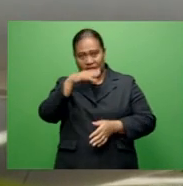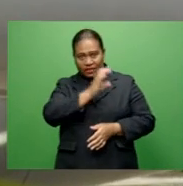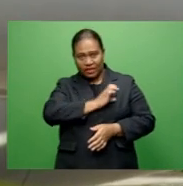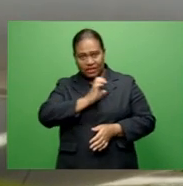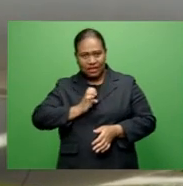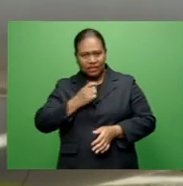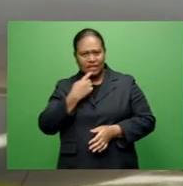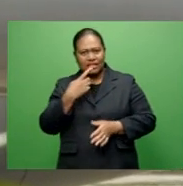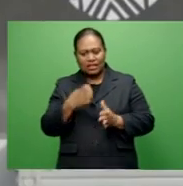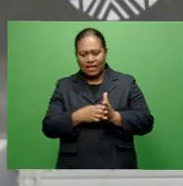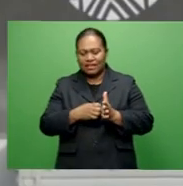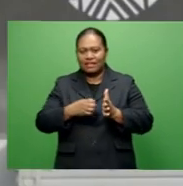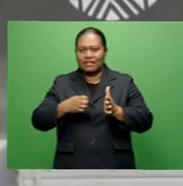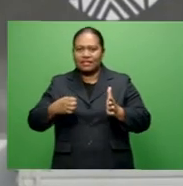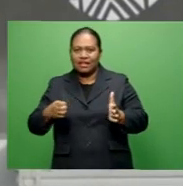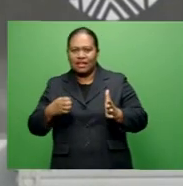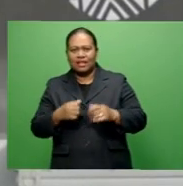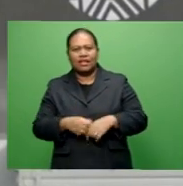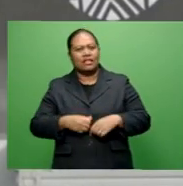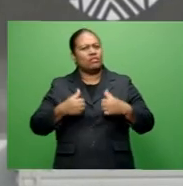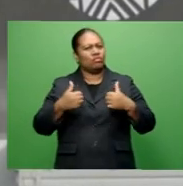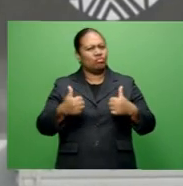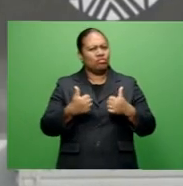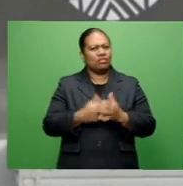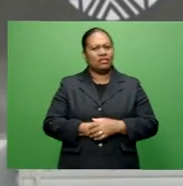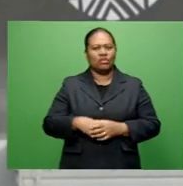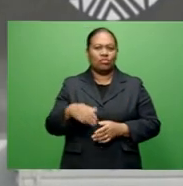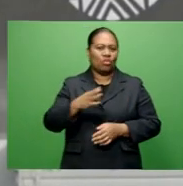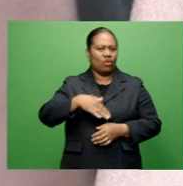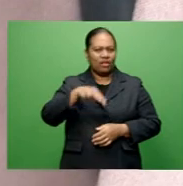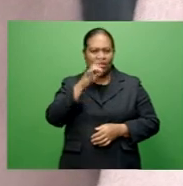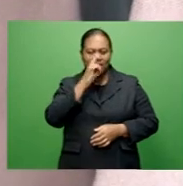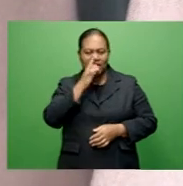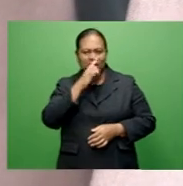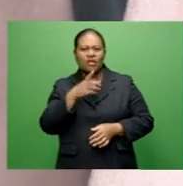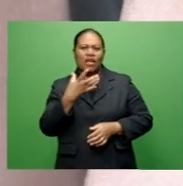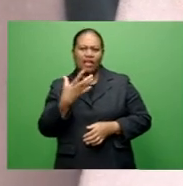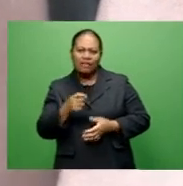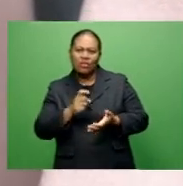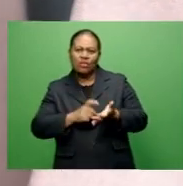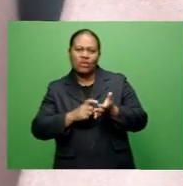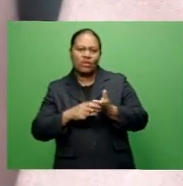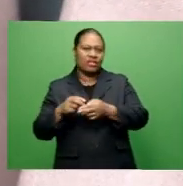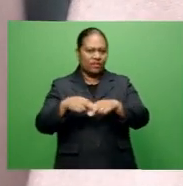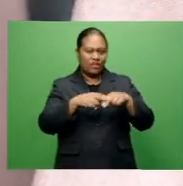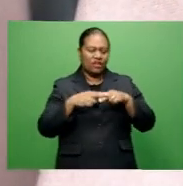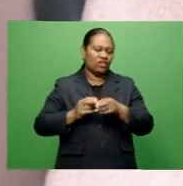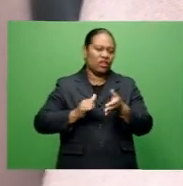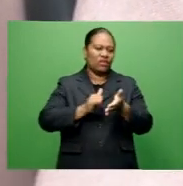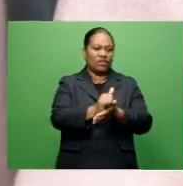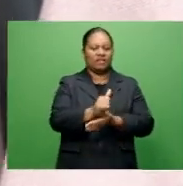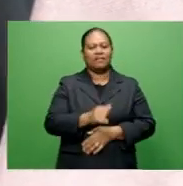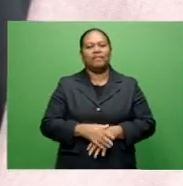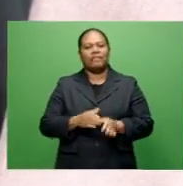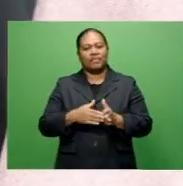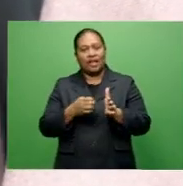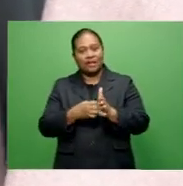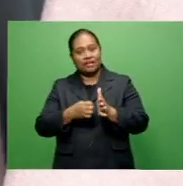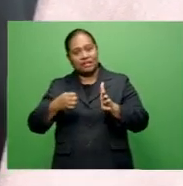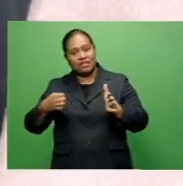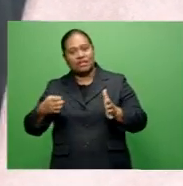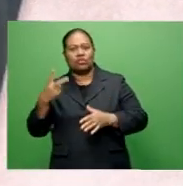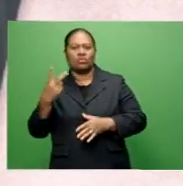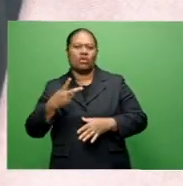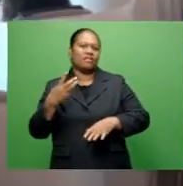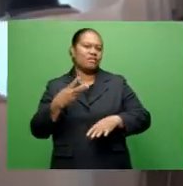this extension offers greater peace of mind to customers holding credit with Fiji Airways. Billion says the extension by 12